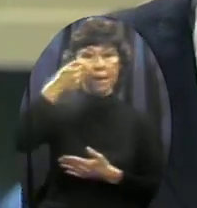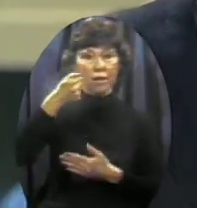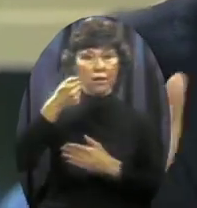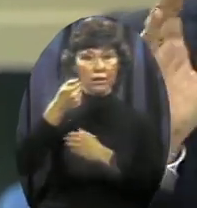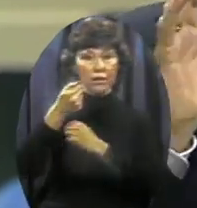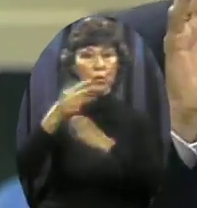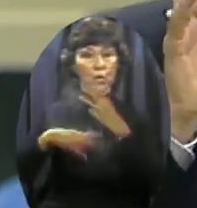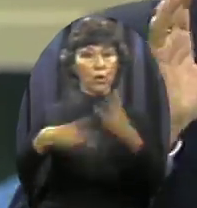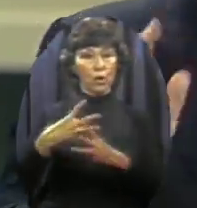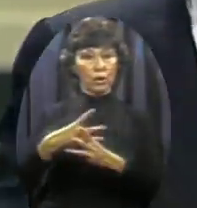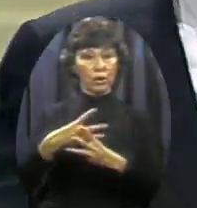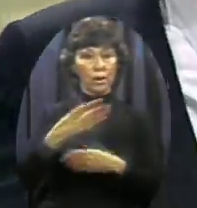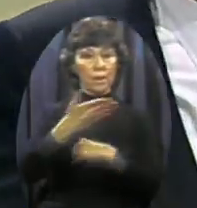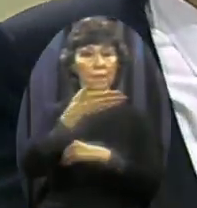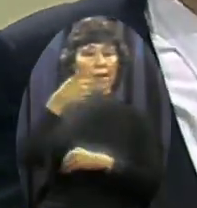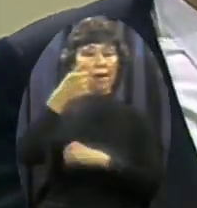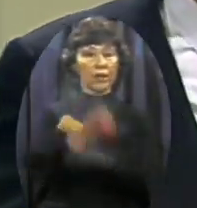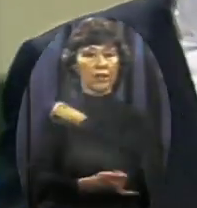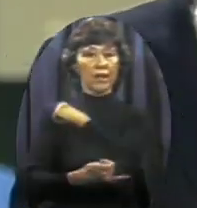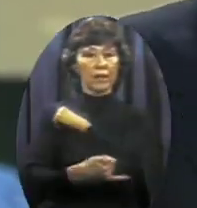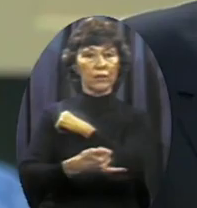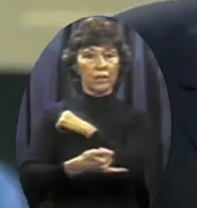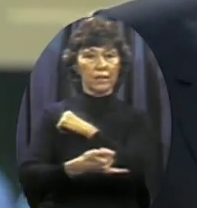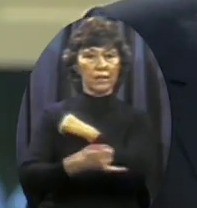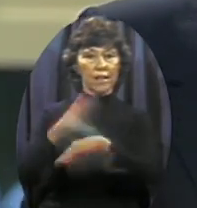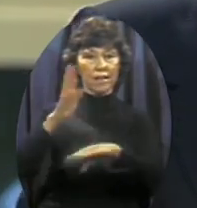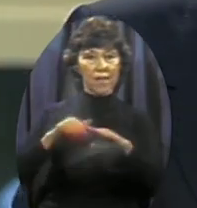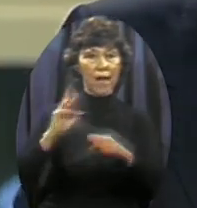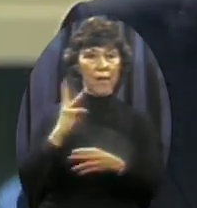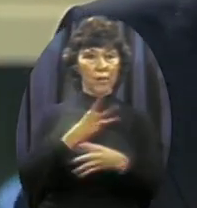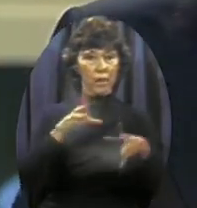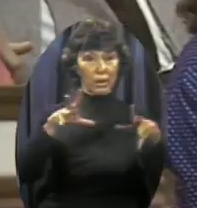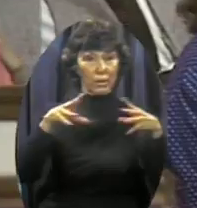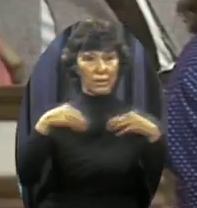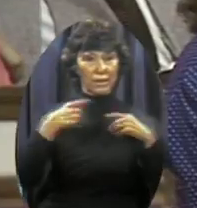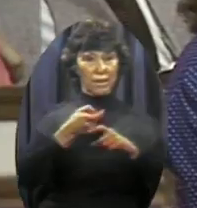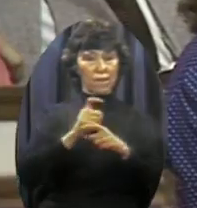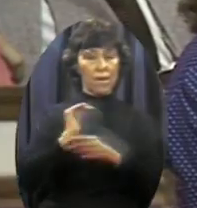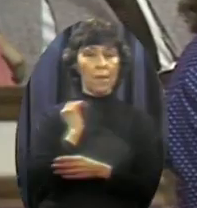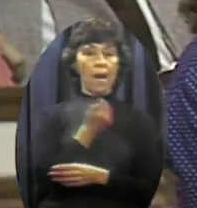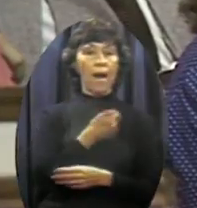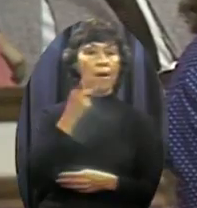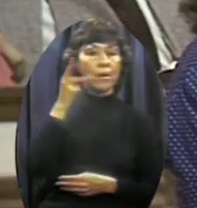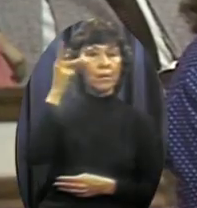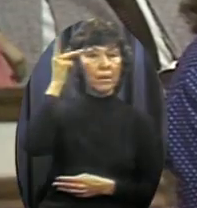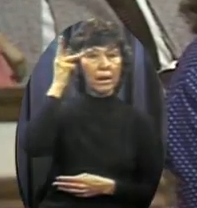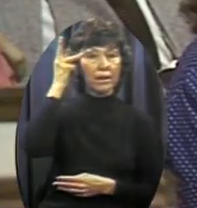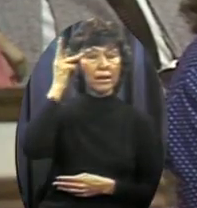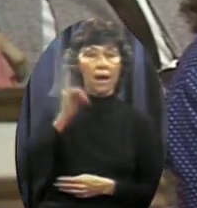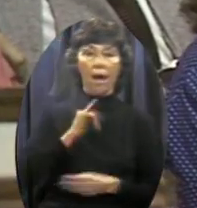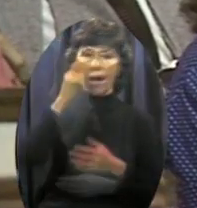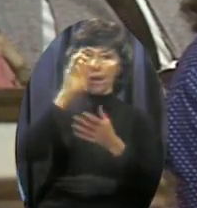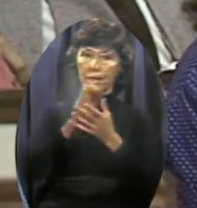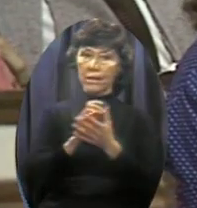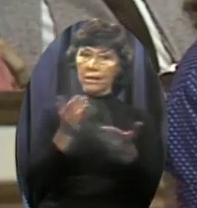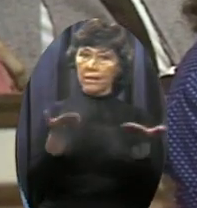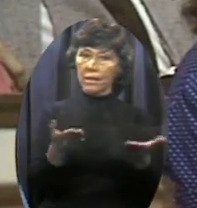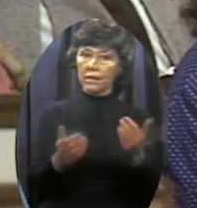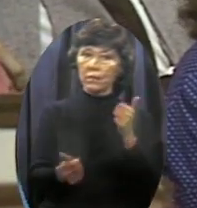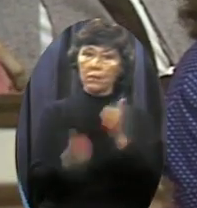But on the other hand I believed then and I still believe That this is the most crucial time in the history of our nation